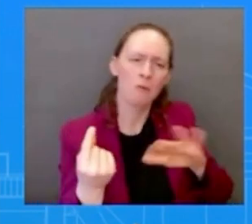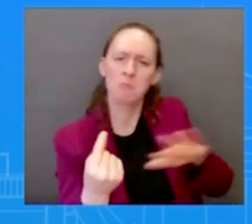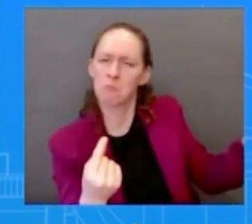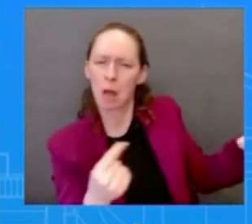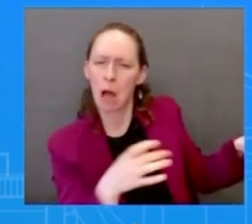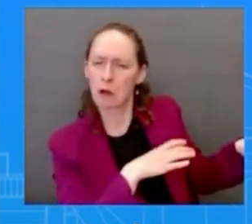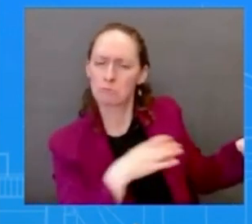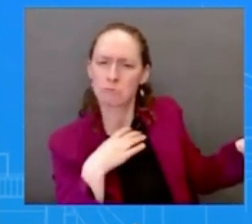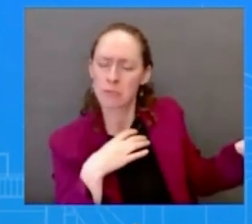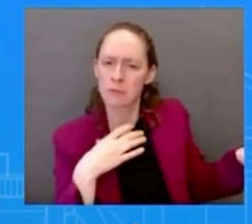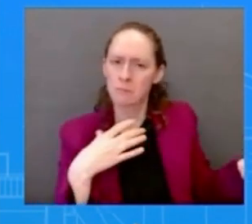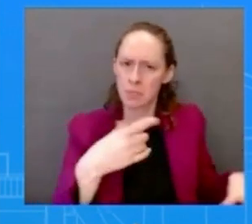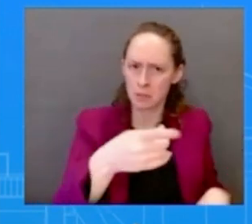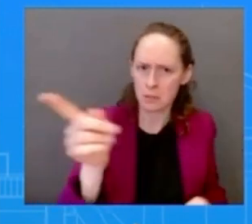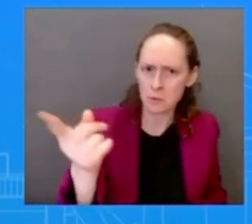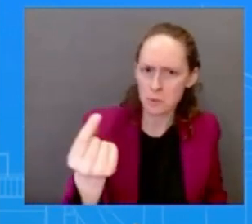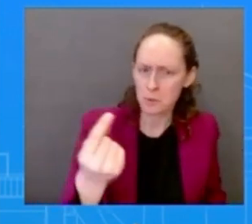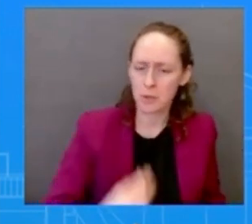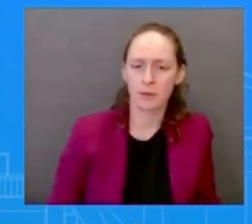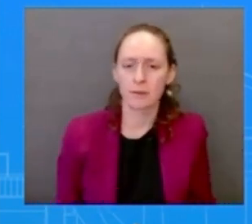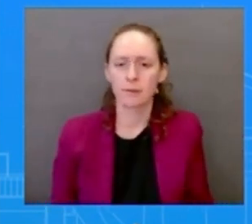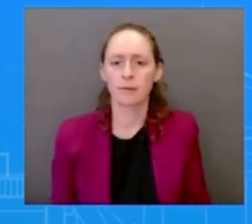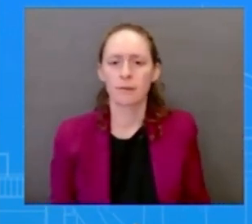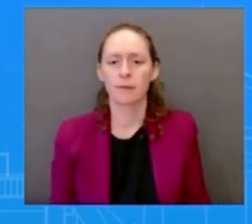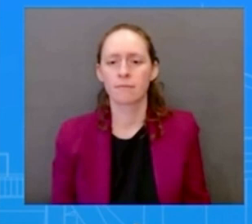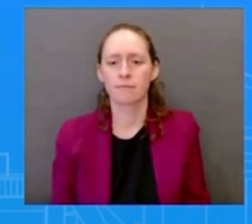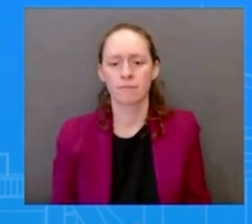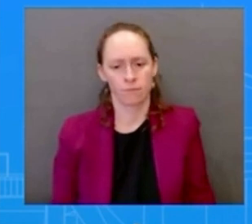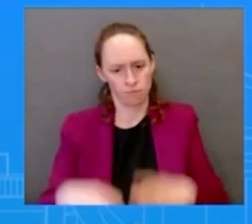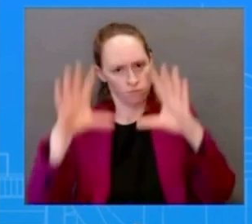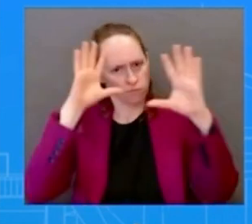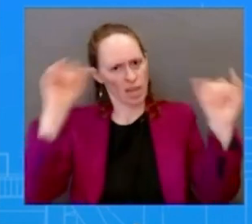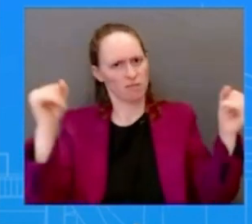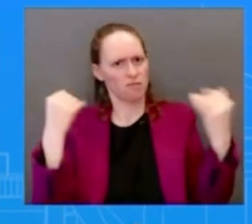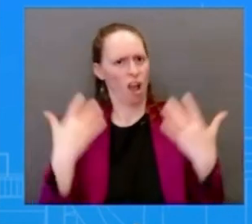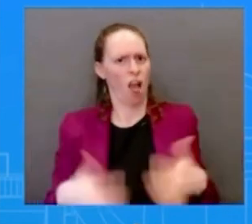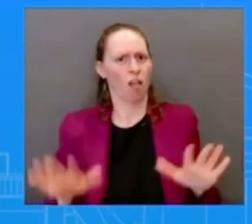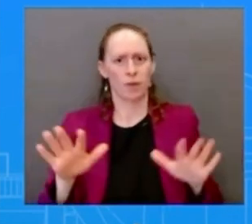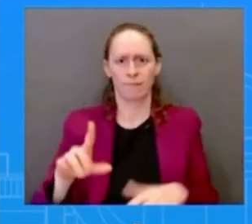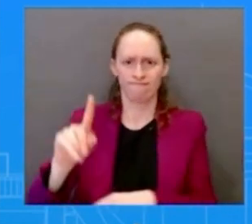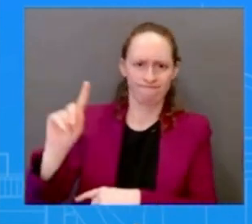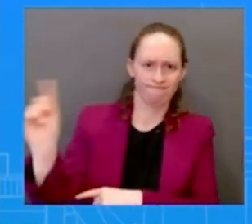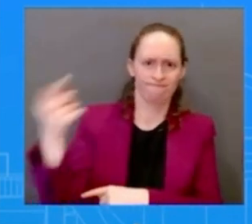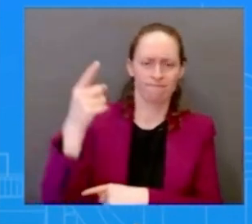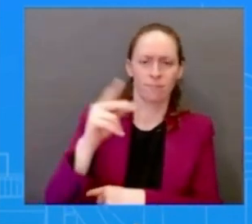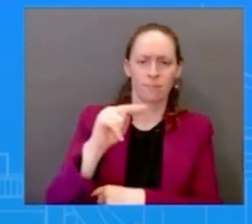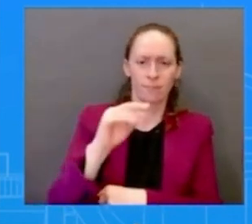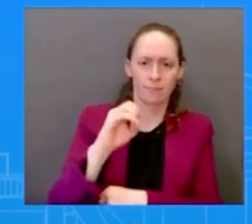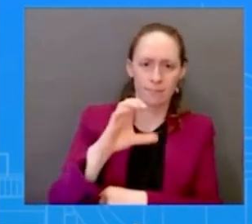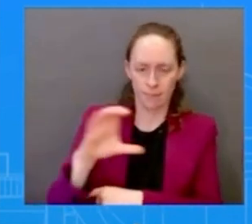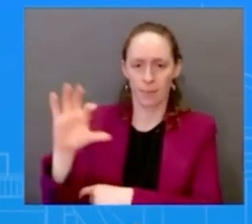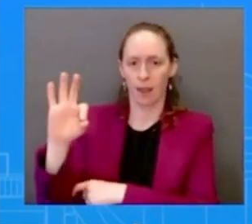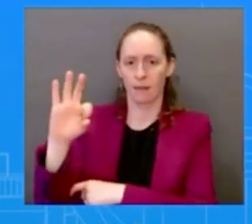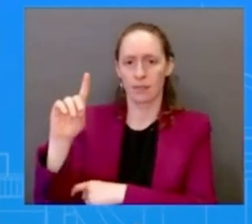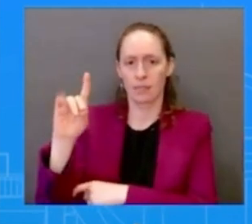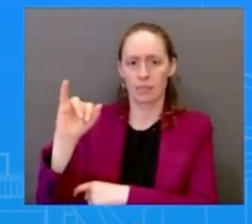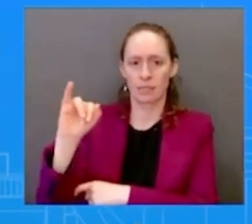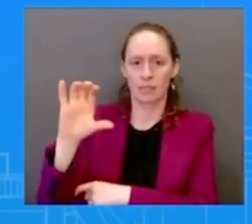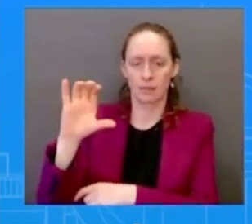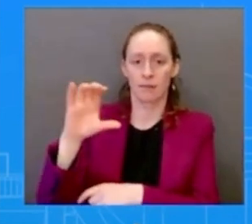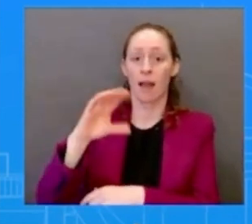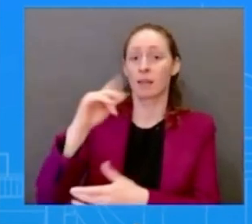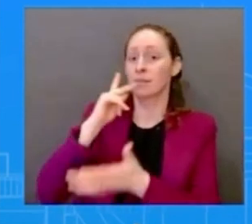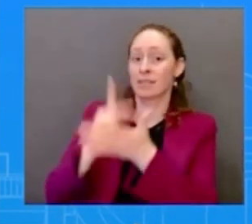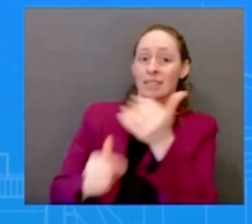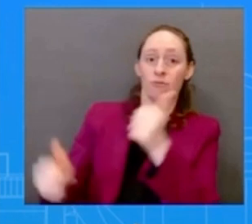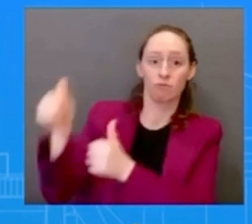treasury secretary uh to uh to work with the bank regulators uh to take action and you heard from directly from the secretary